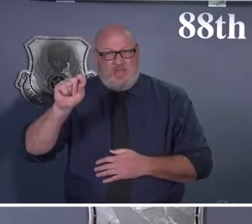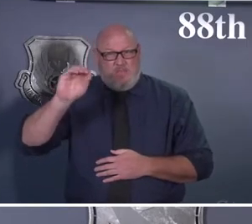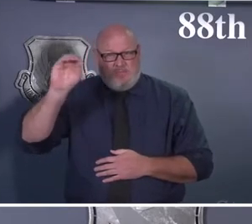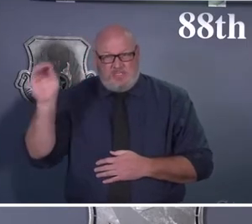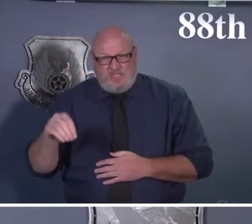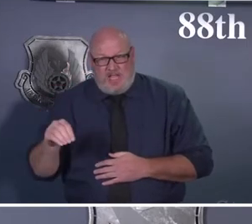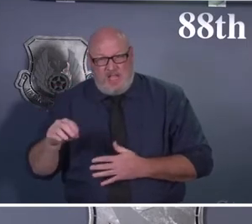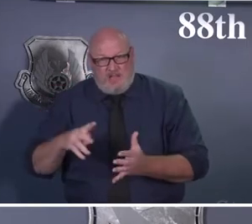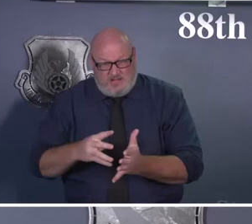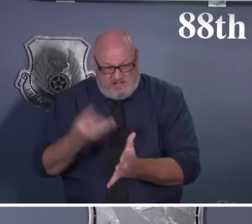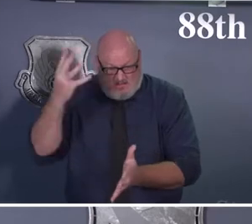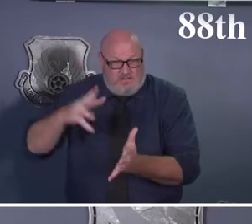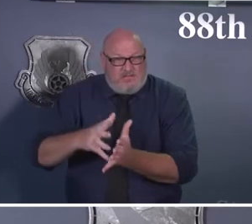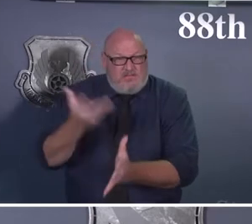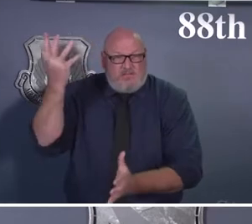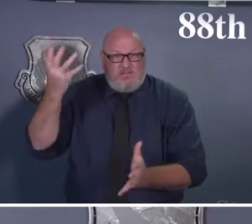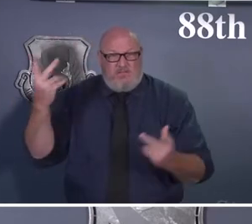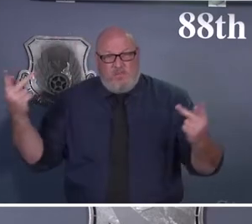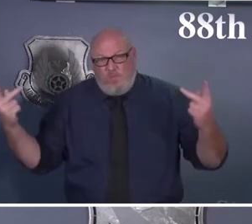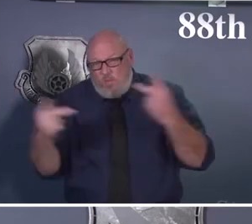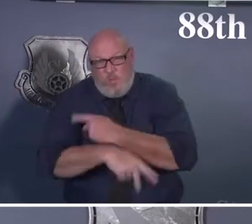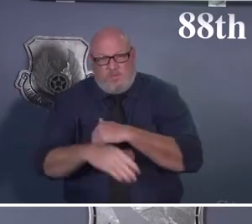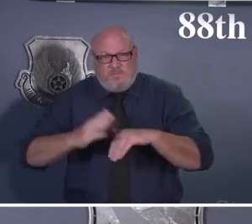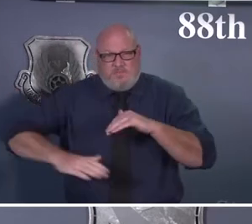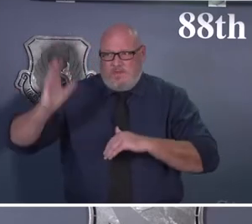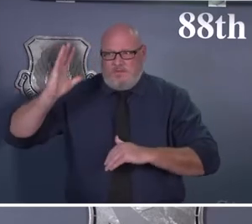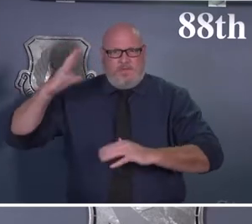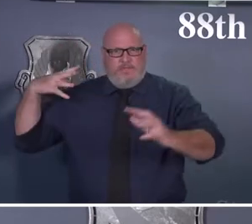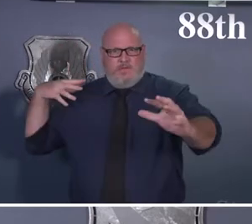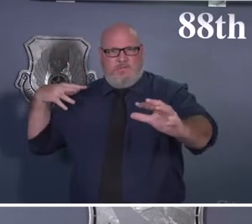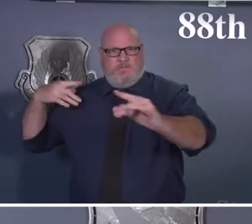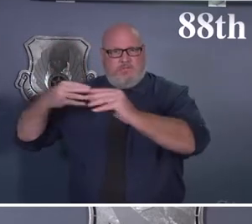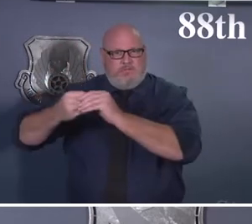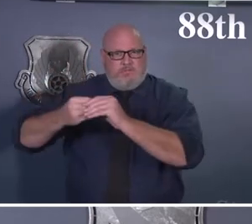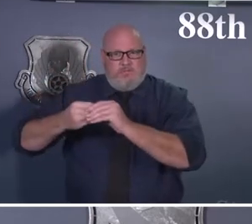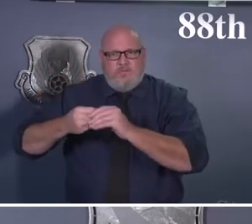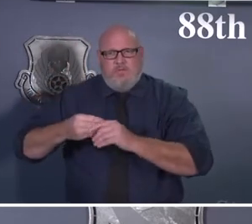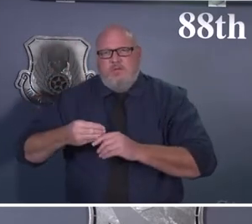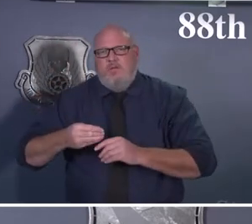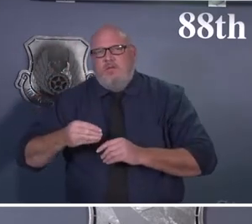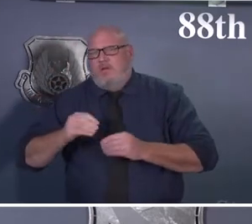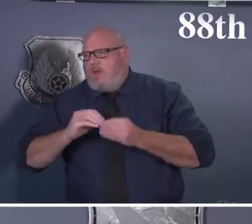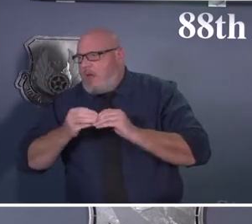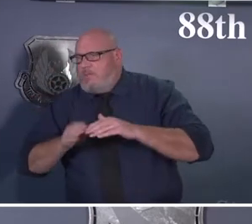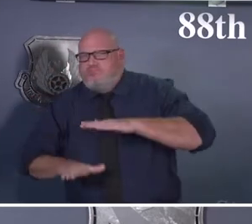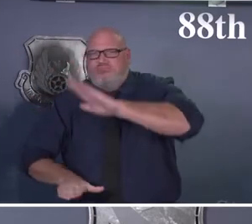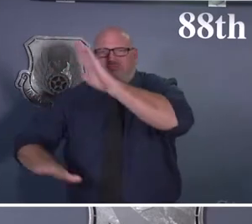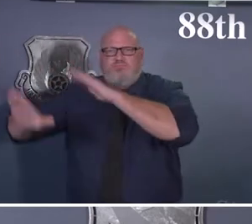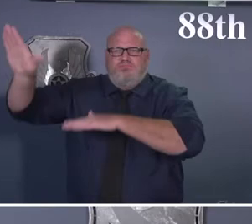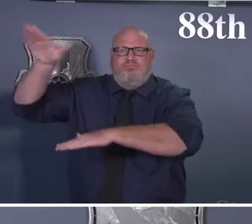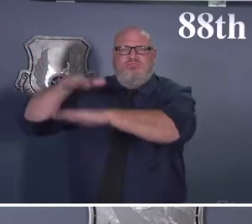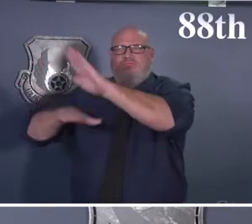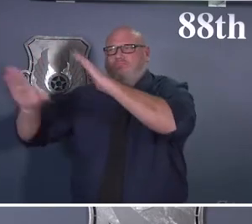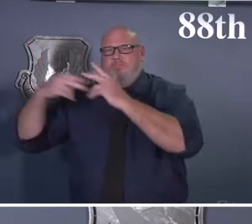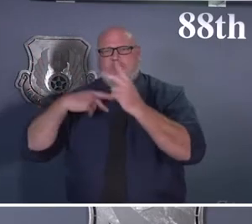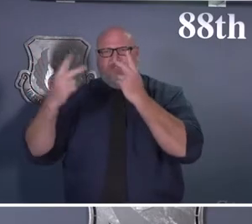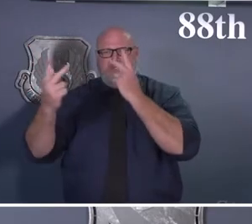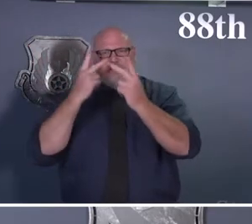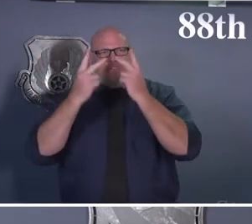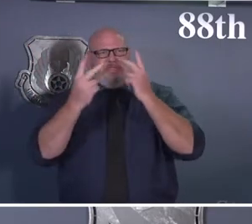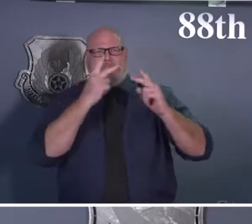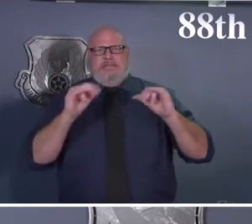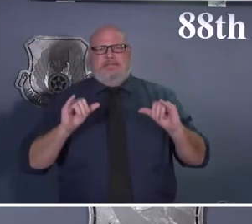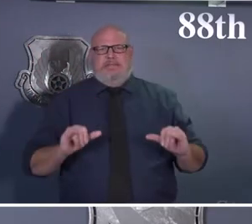threshold. And so as we continued on that journey, we needed to be in Delta. It was a recognition of the threat in our surrounding